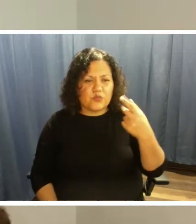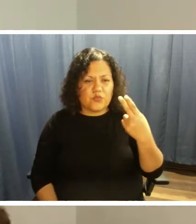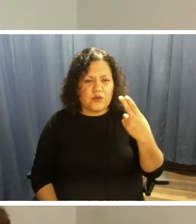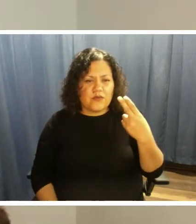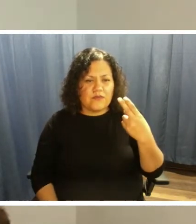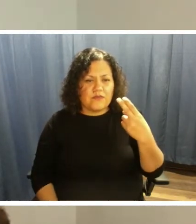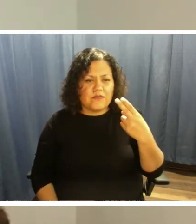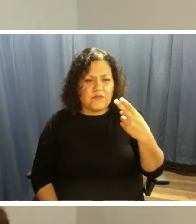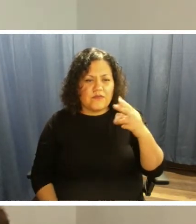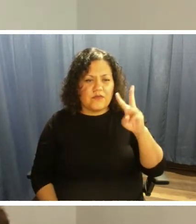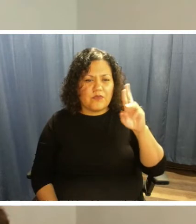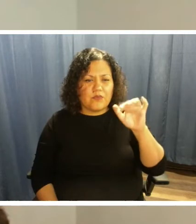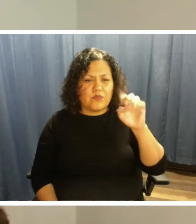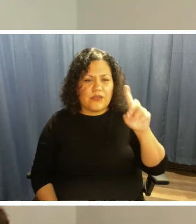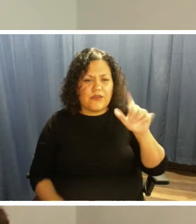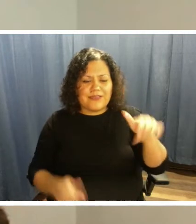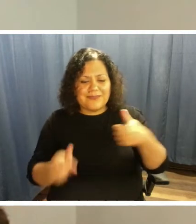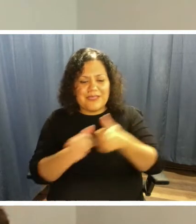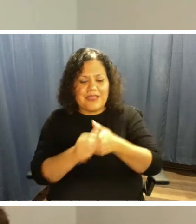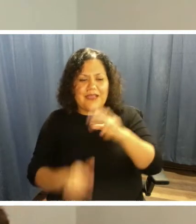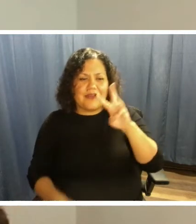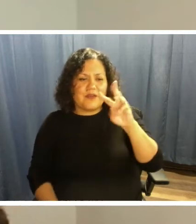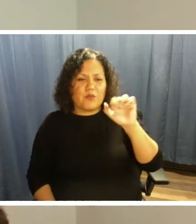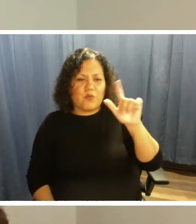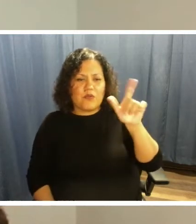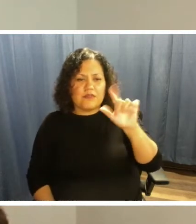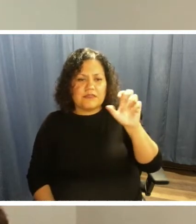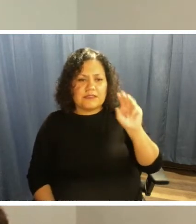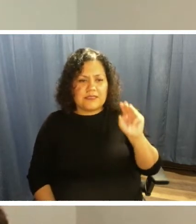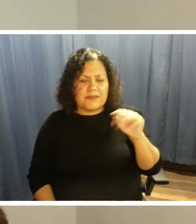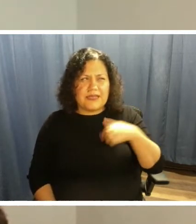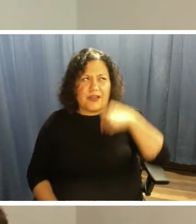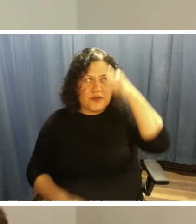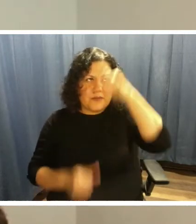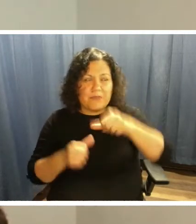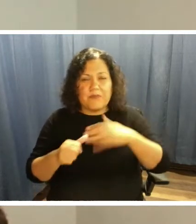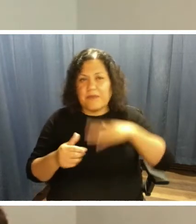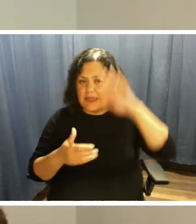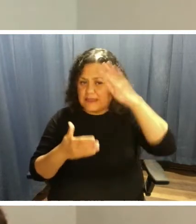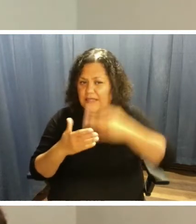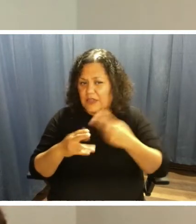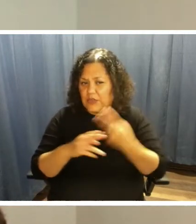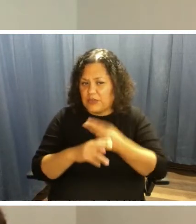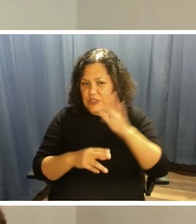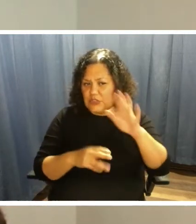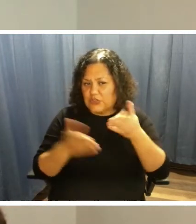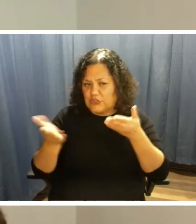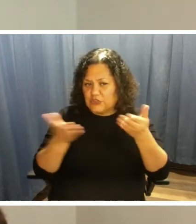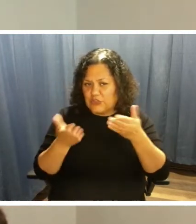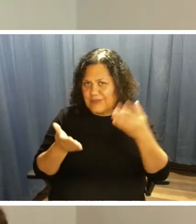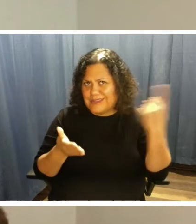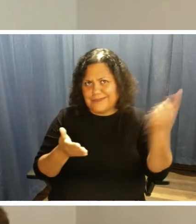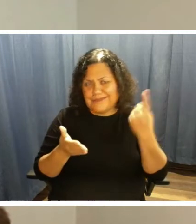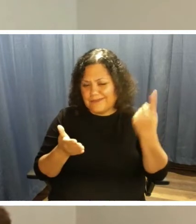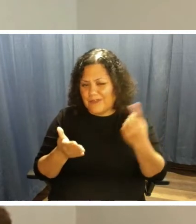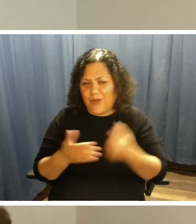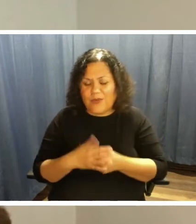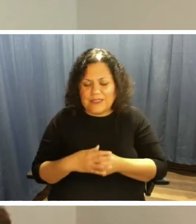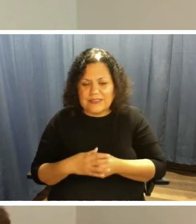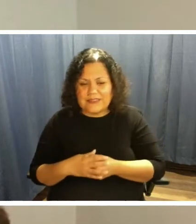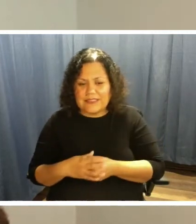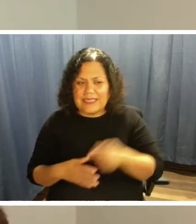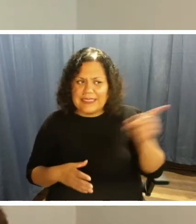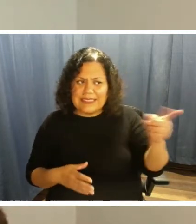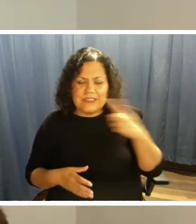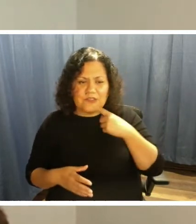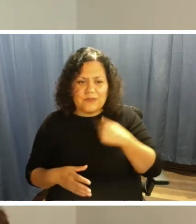Zone. And then I remembered my son who uses your service all the time says that you